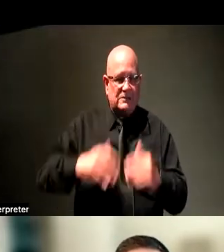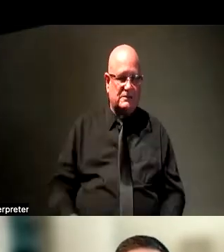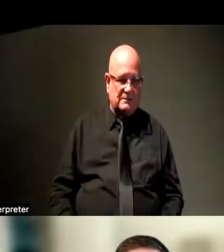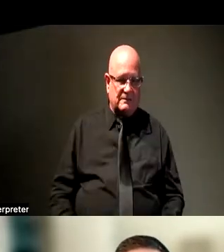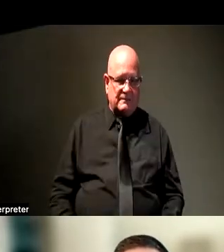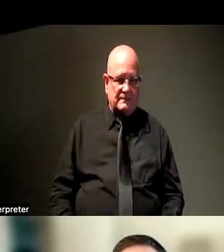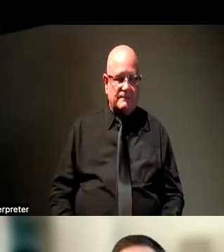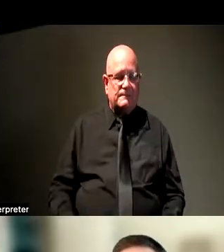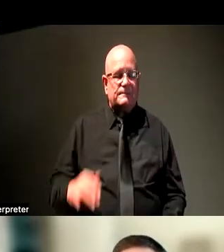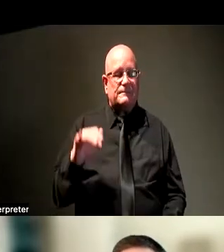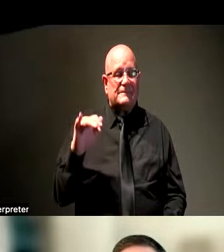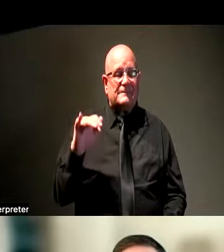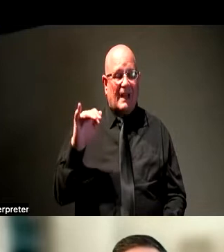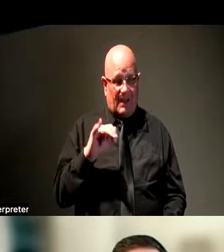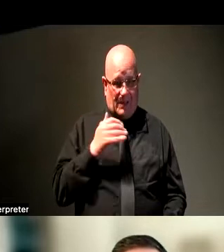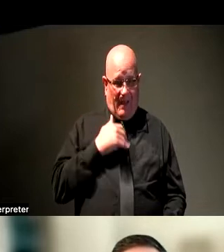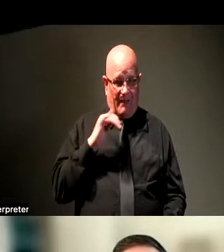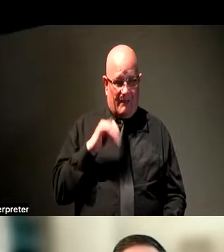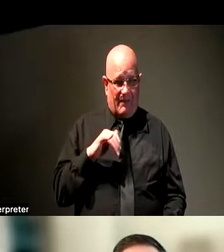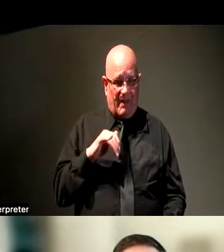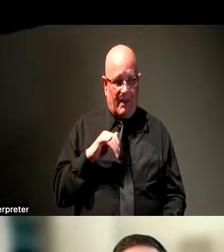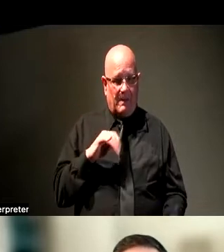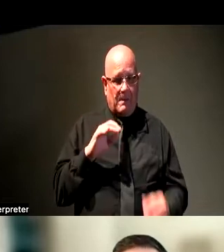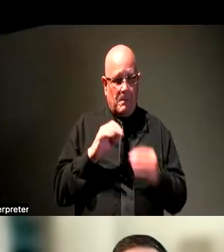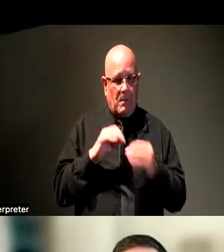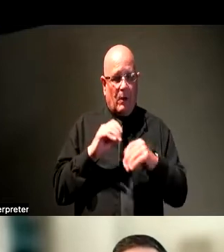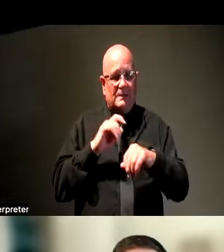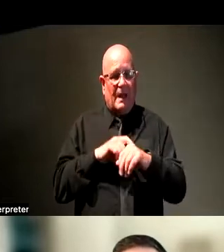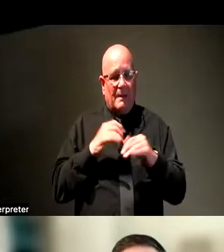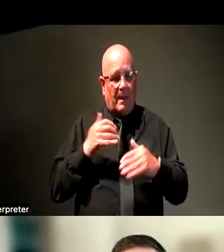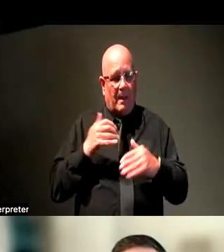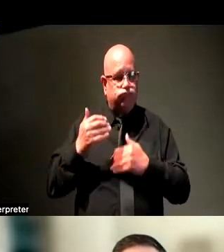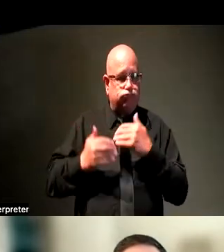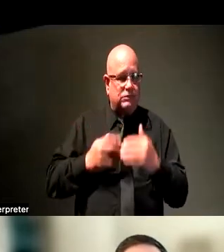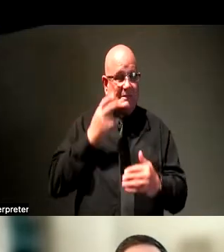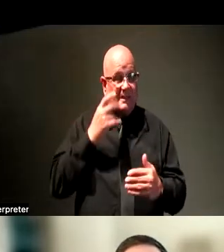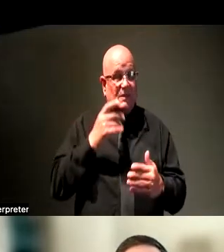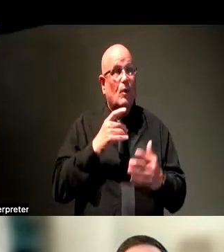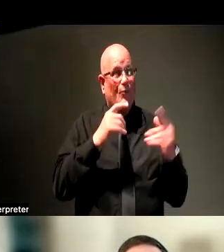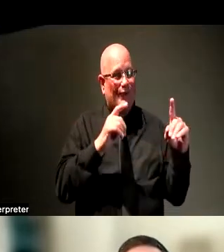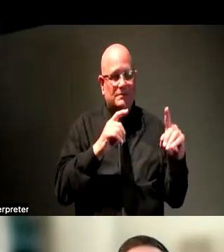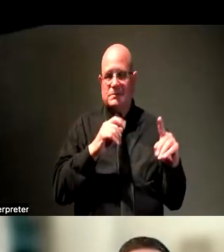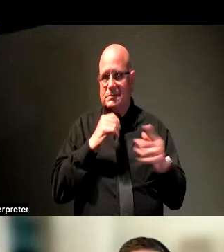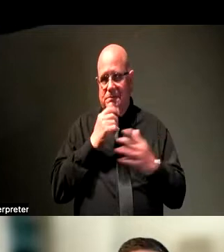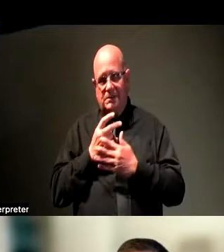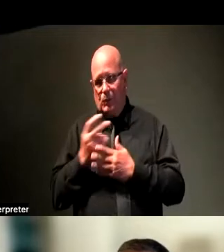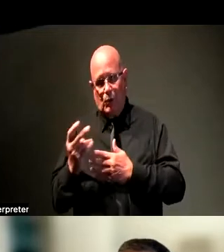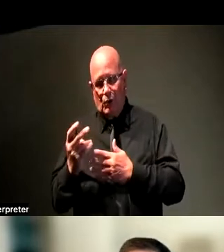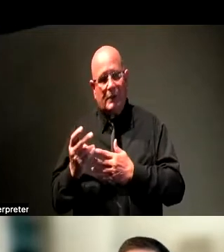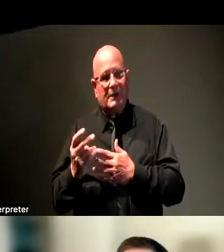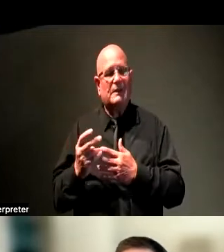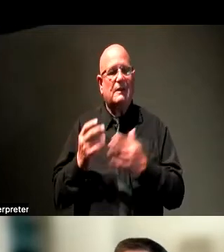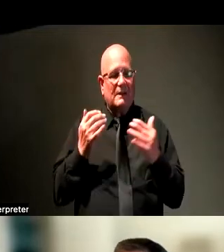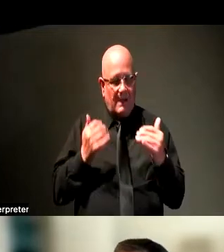as we do have this bit more time and we have seen what works and what doesn't, I very much encourage everyone to